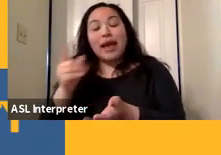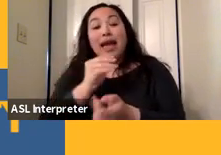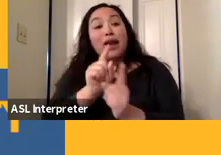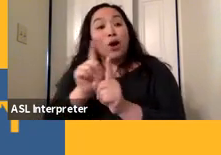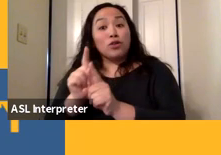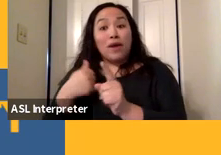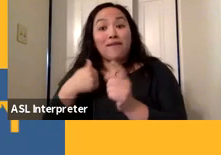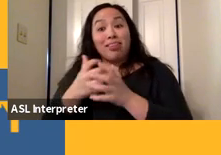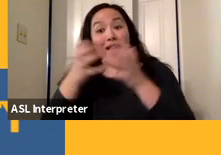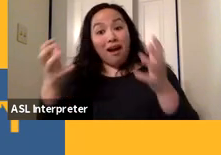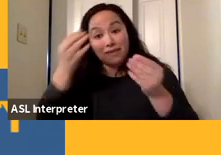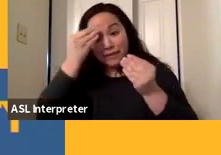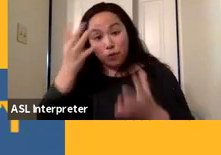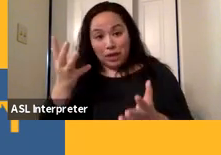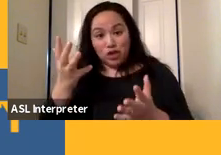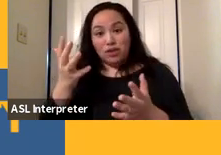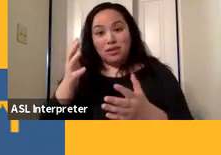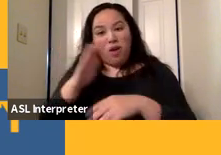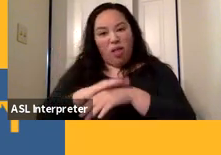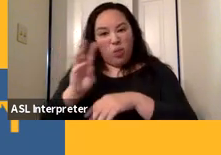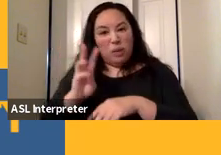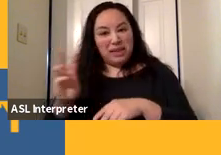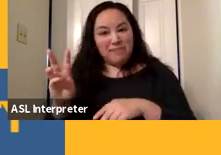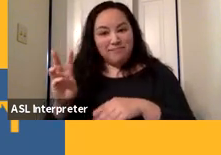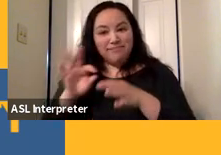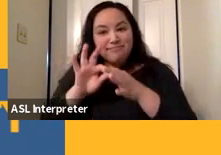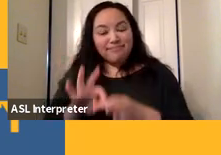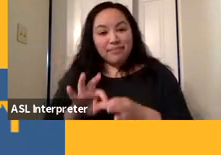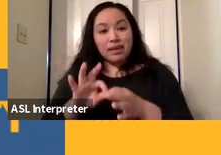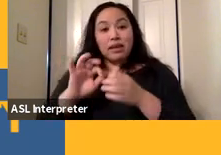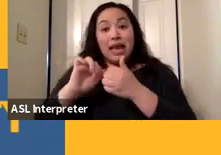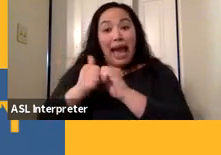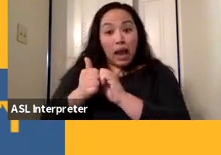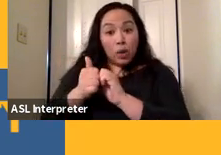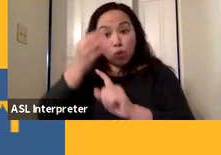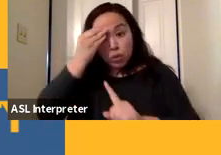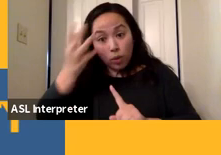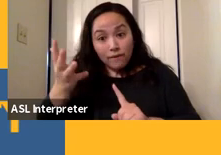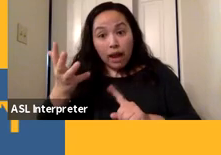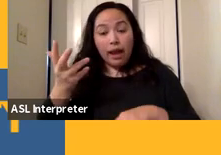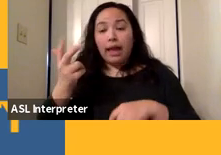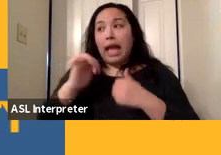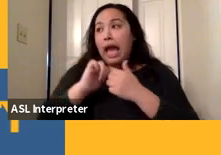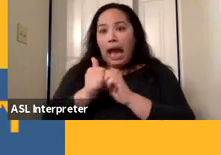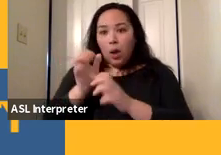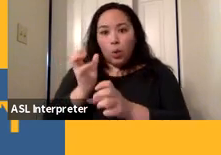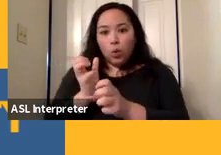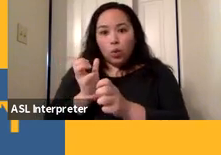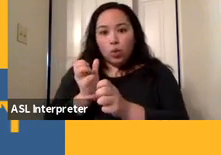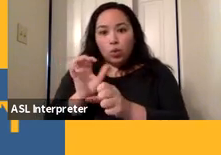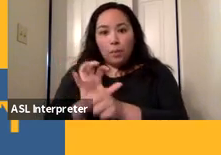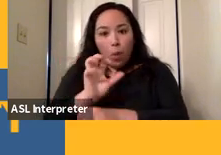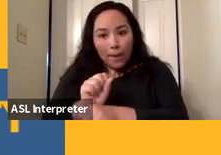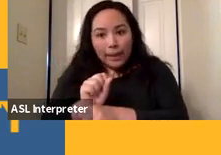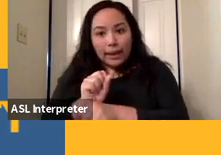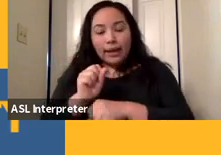information there on our website around how you can be notified, how you can schedule an appointment. And right now,